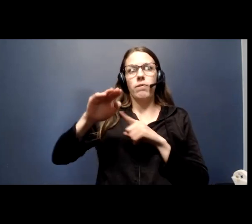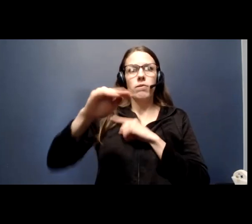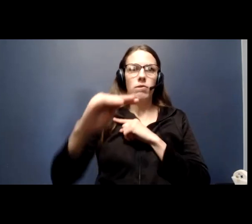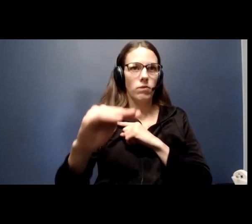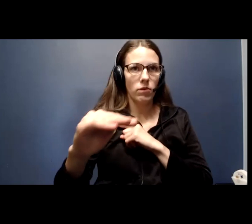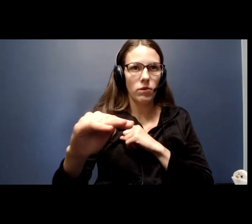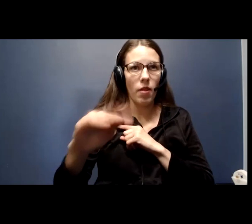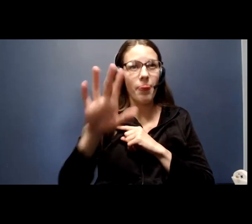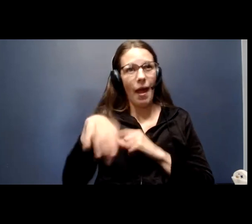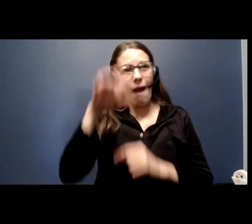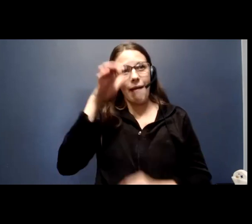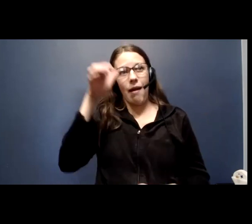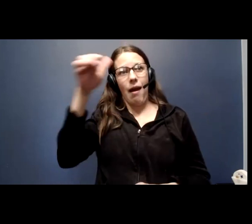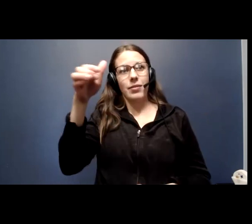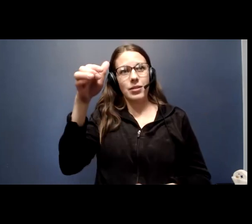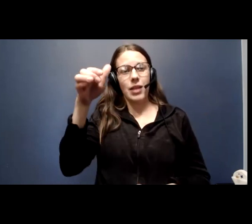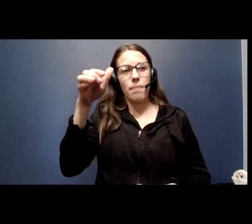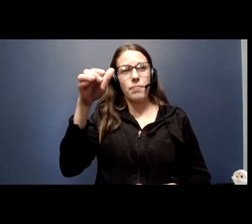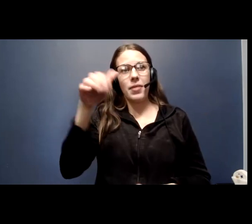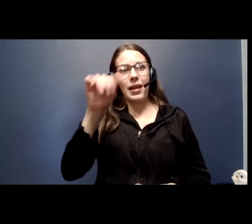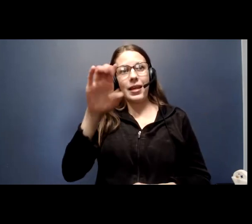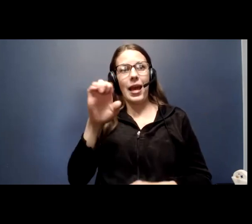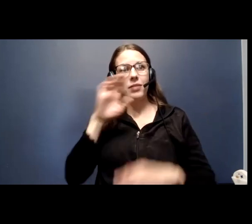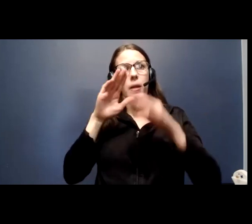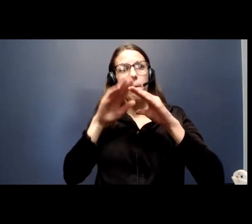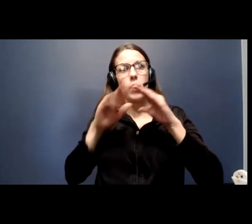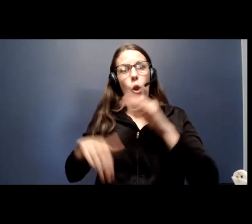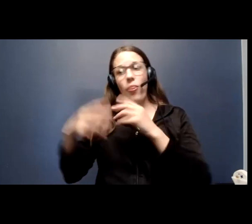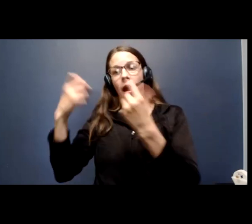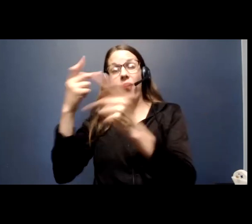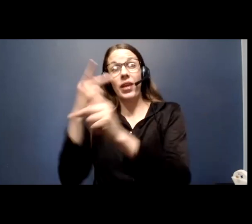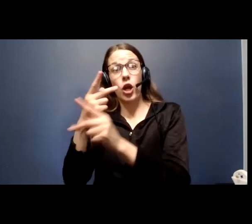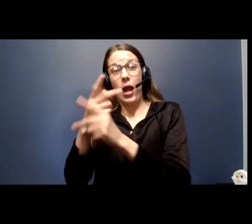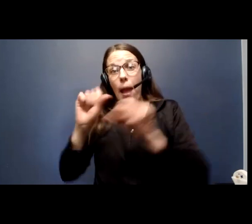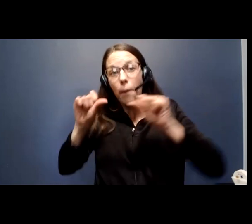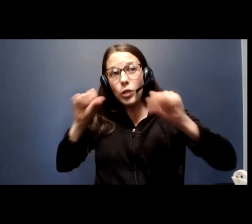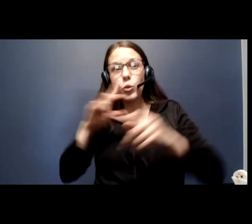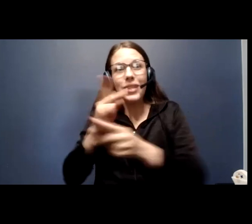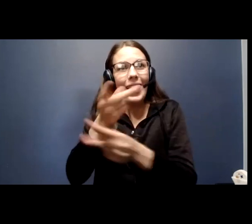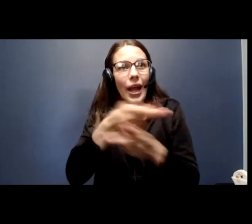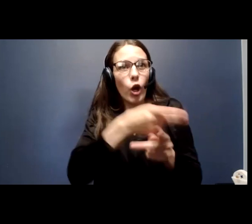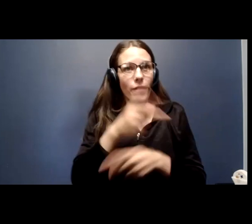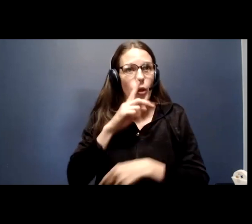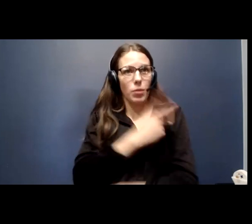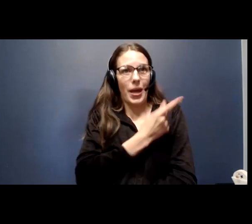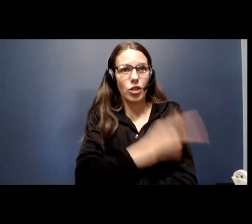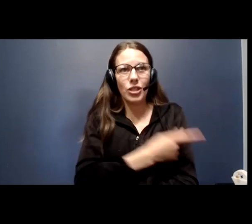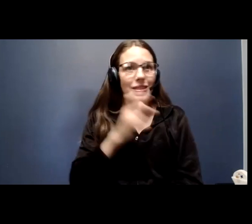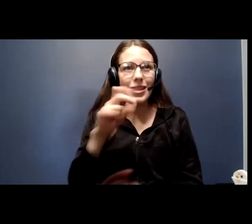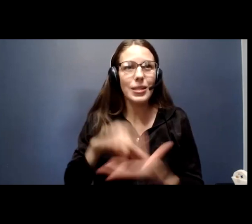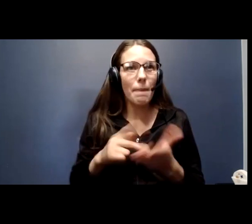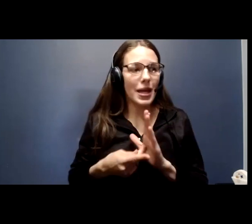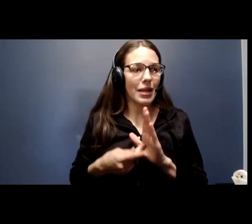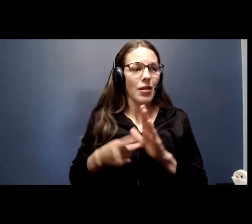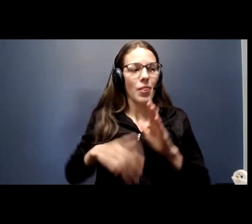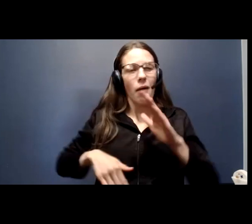keeps the cases below the healthcare system's capacity to care for those patients. It doesn't mean that we reach